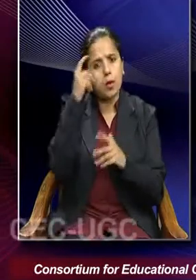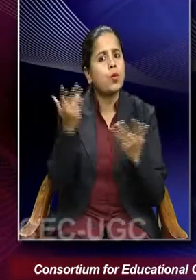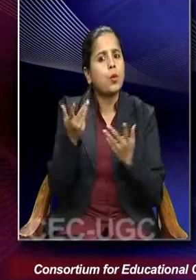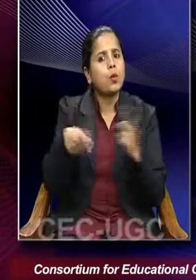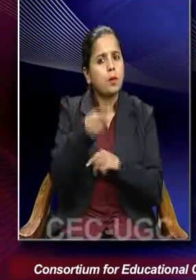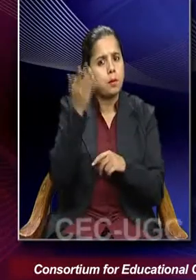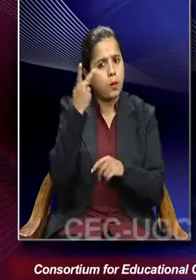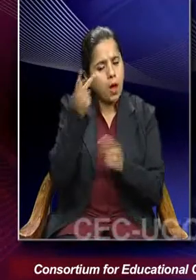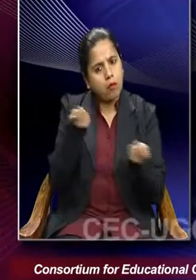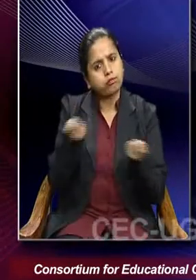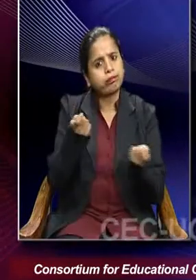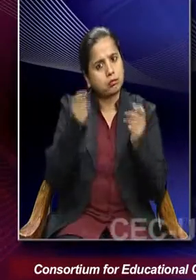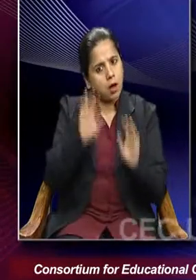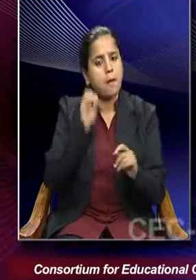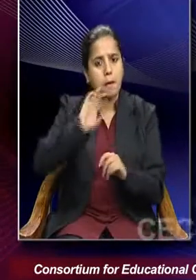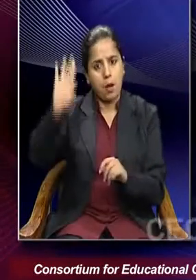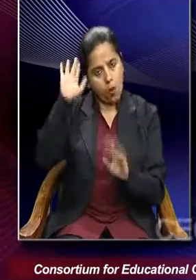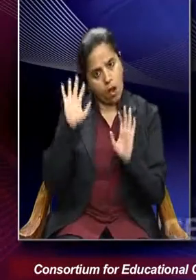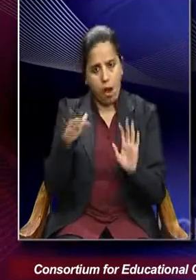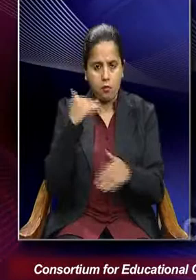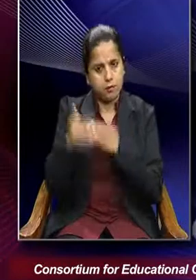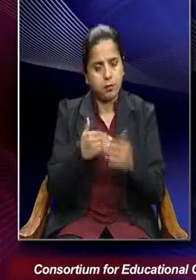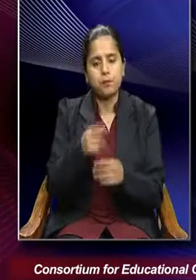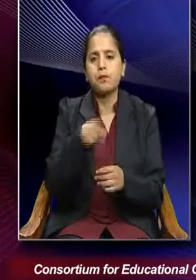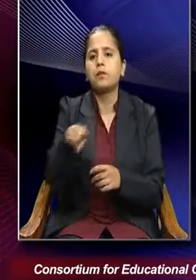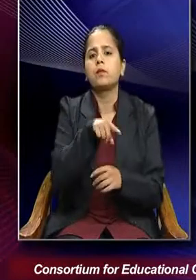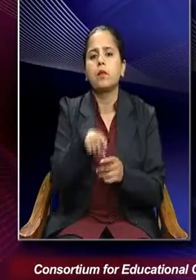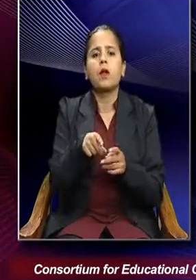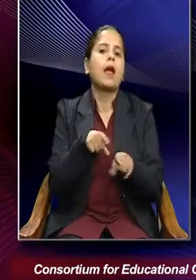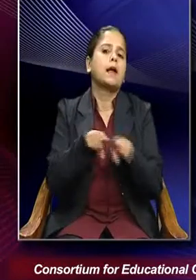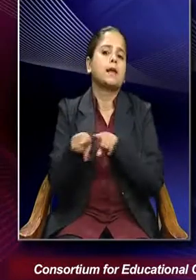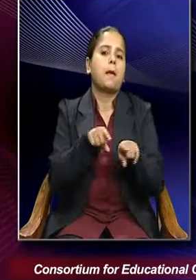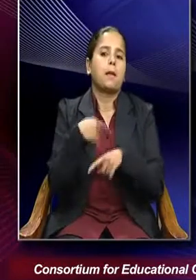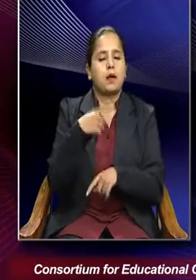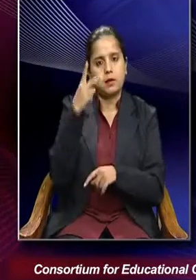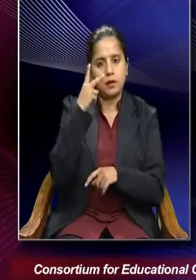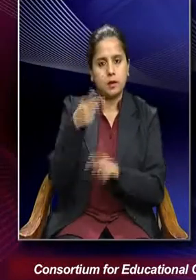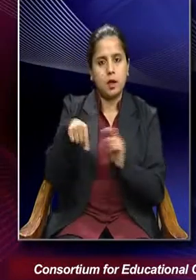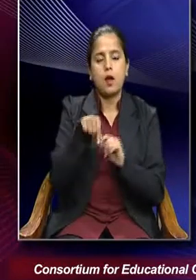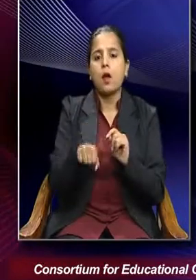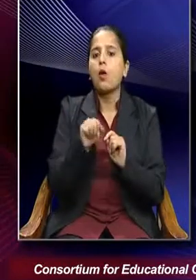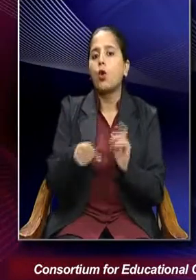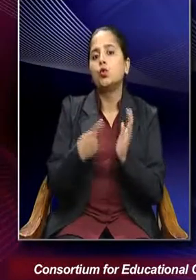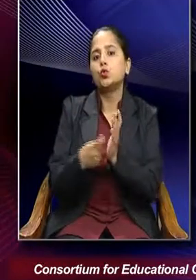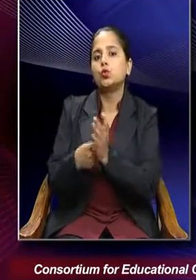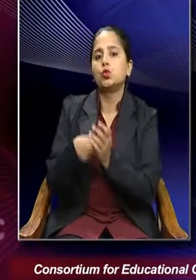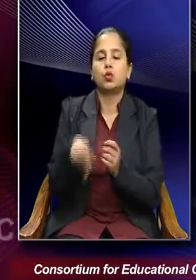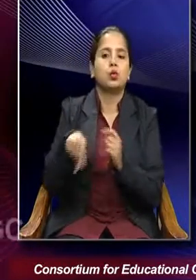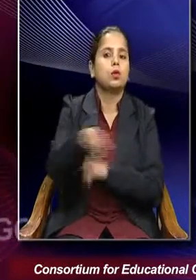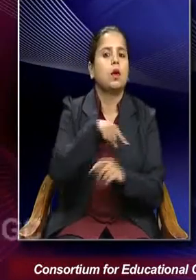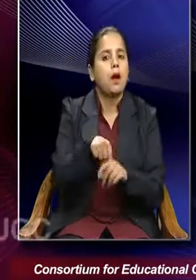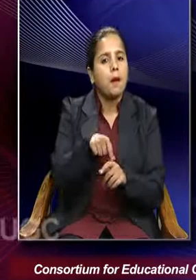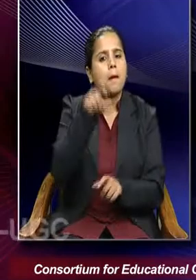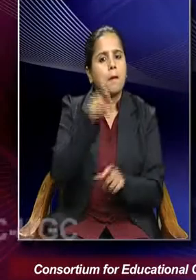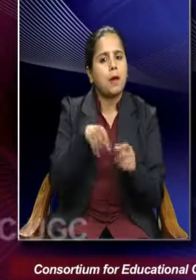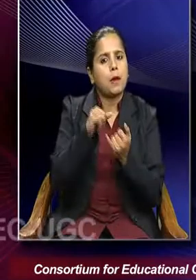being handled at that point of time. To give us an example, we look into the discipline of sociology, sociology which